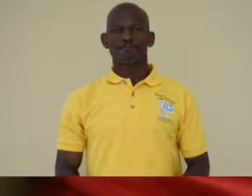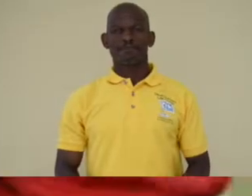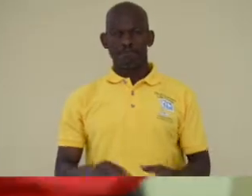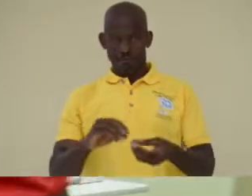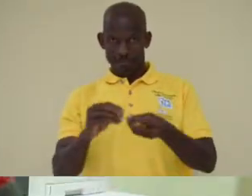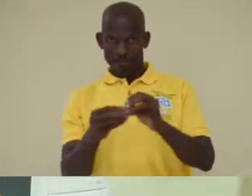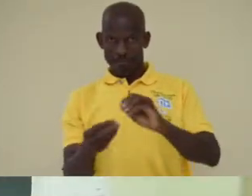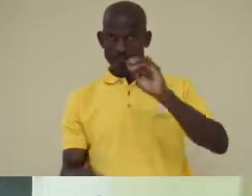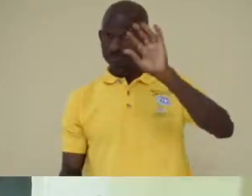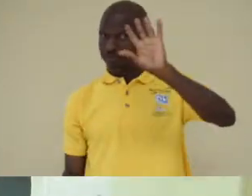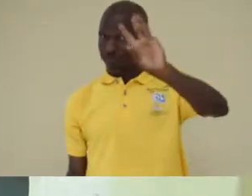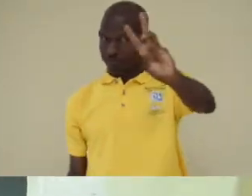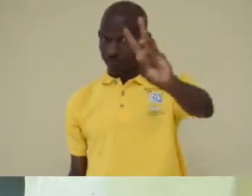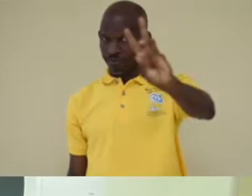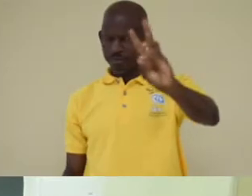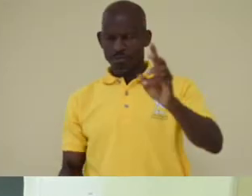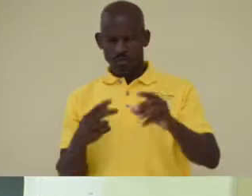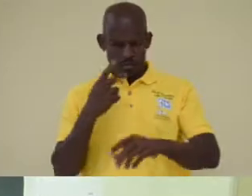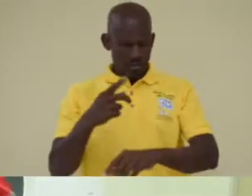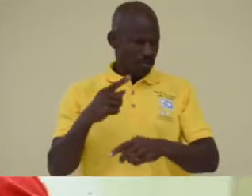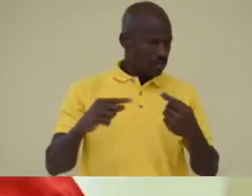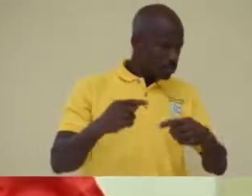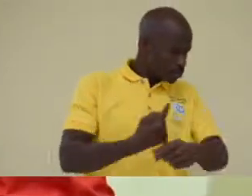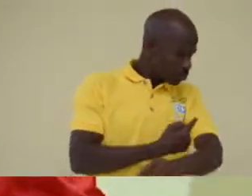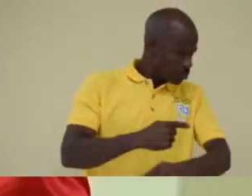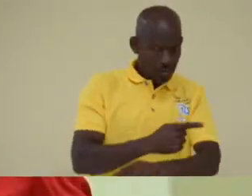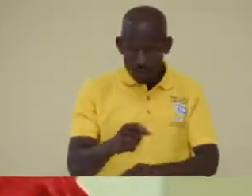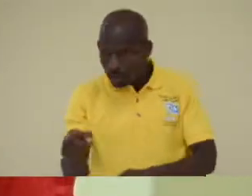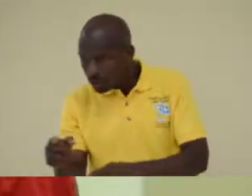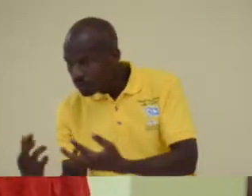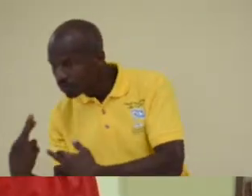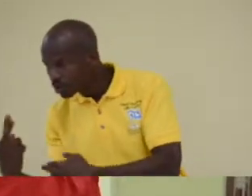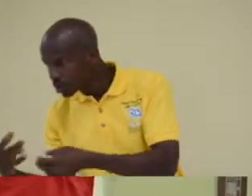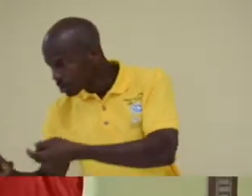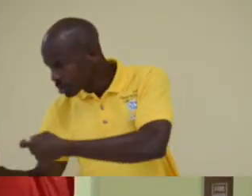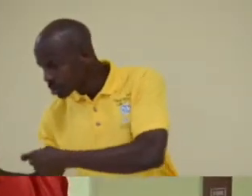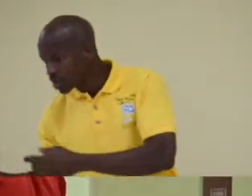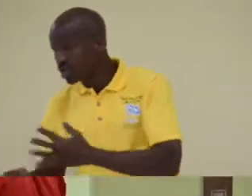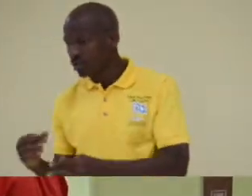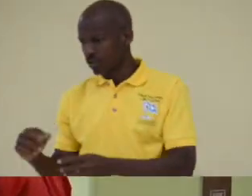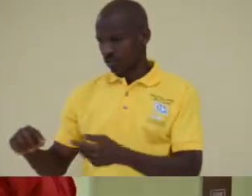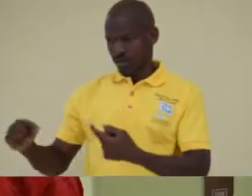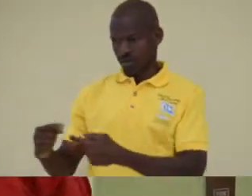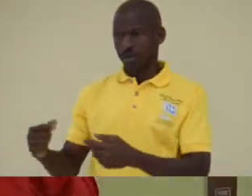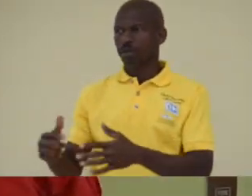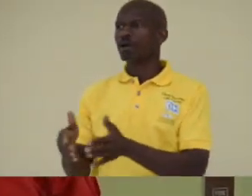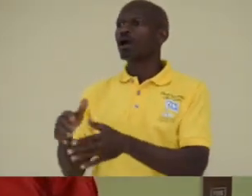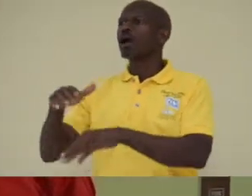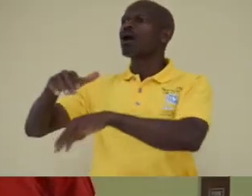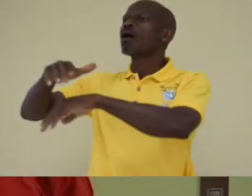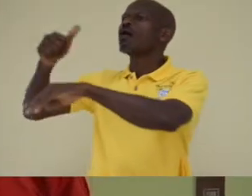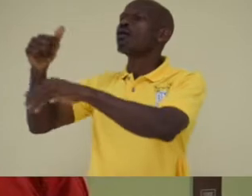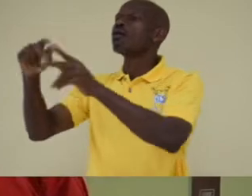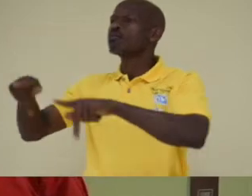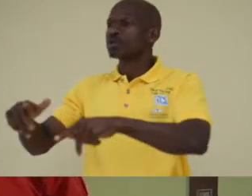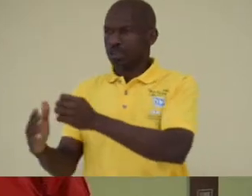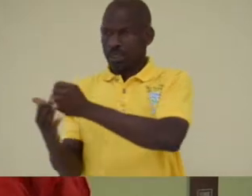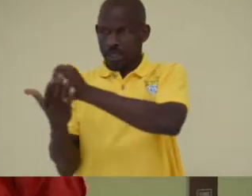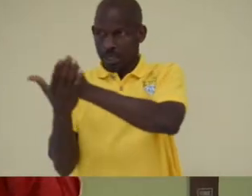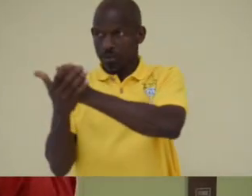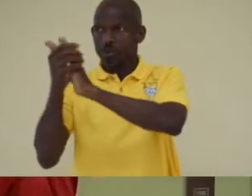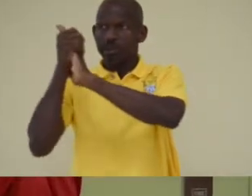Step 6. Check for injuries and damage. If people are injured, get trained personnel to assist if available.